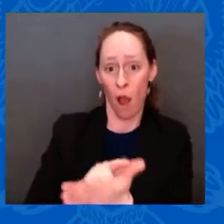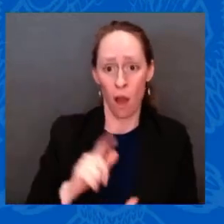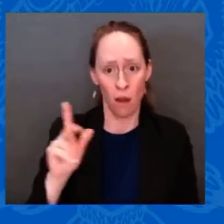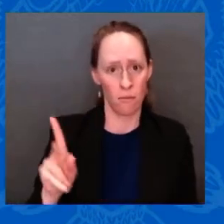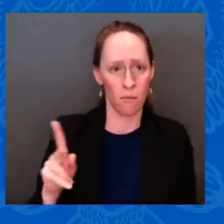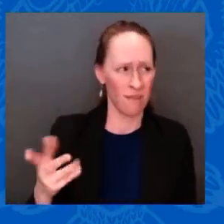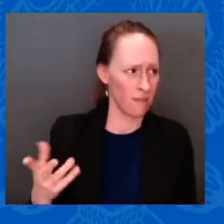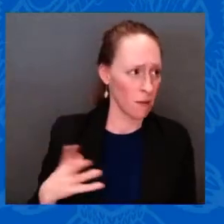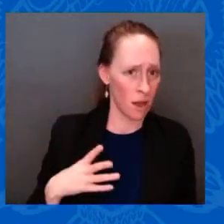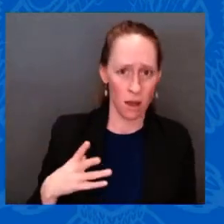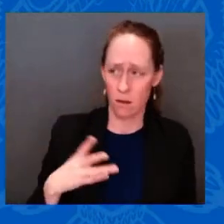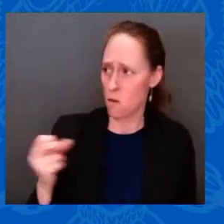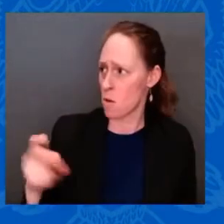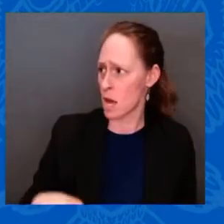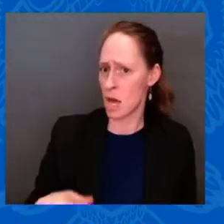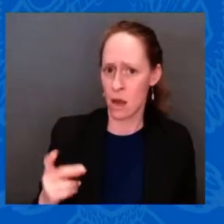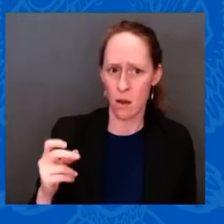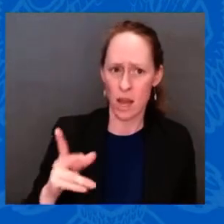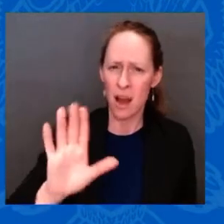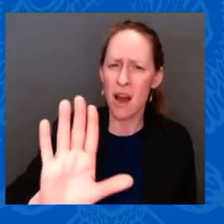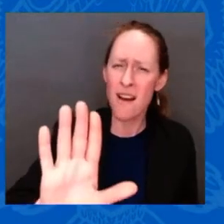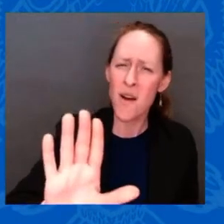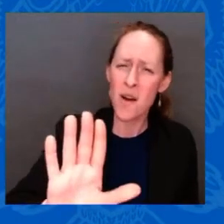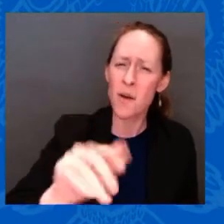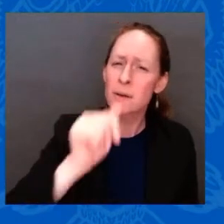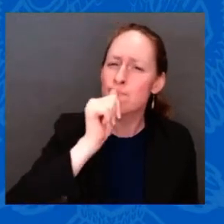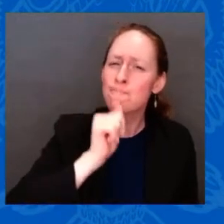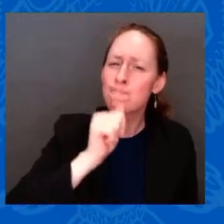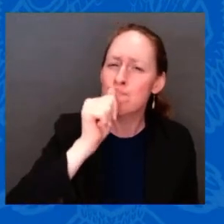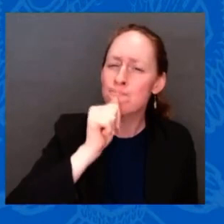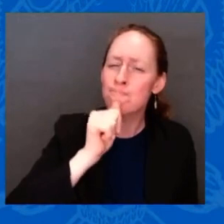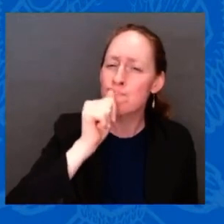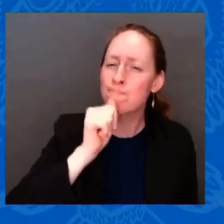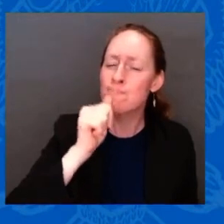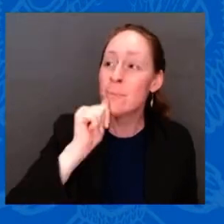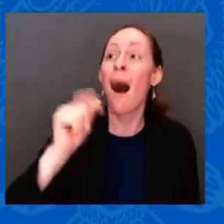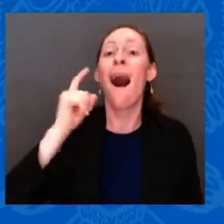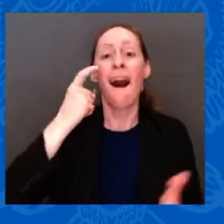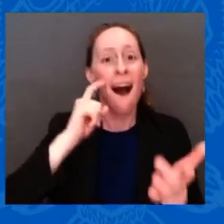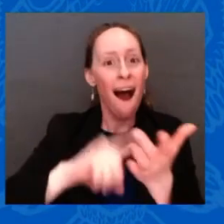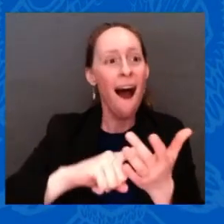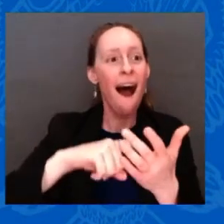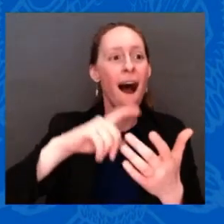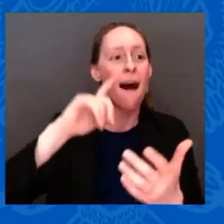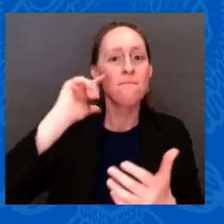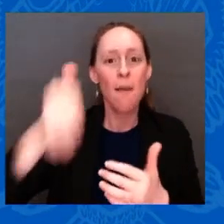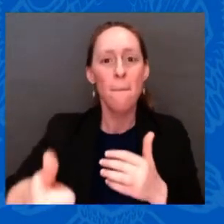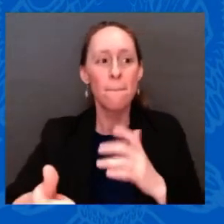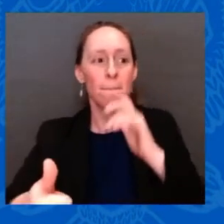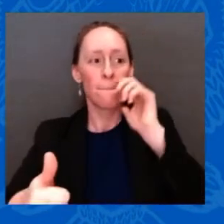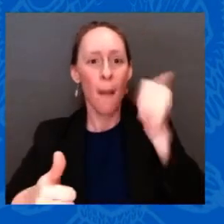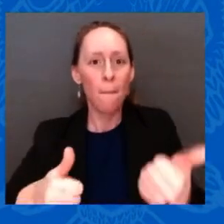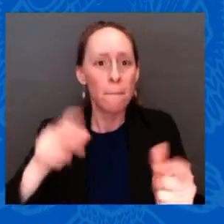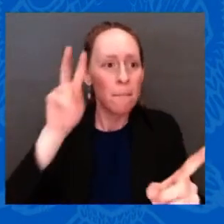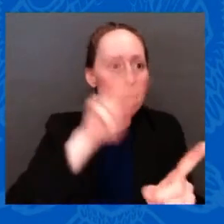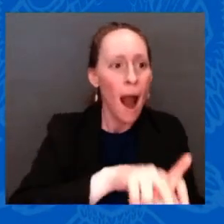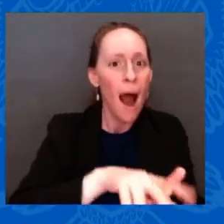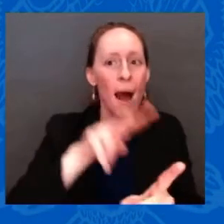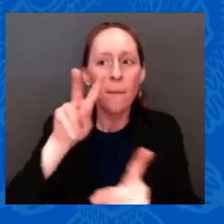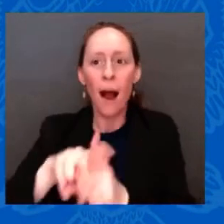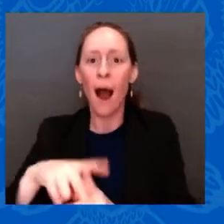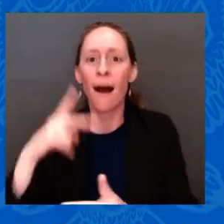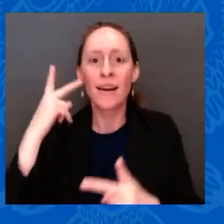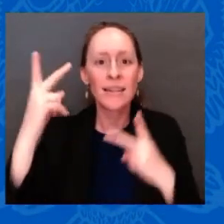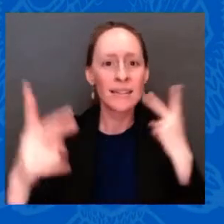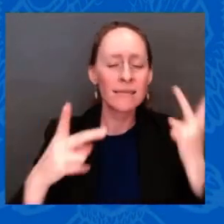And I'm not here to declare victory on the economy. I'm here to say we have a plan that's turning things around incredibly quickly. But we have more work to do.